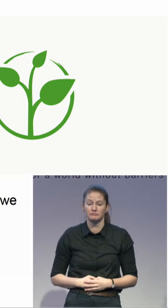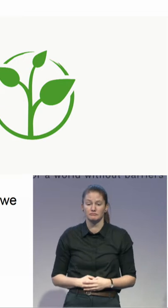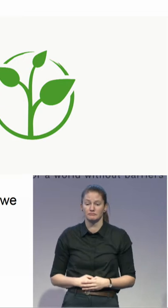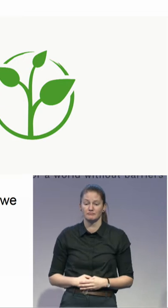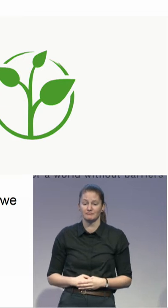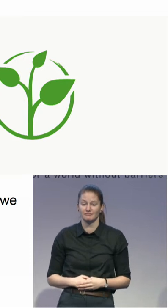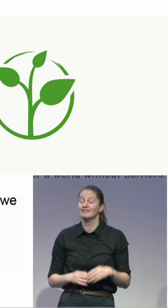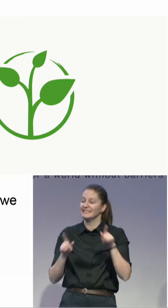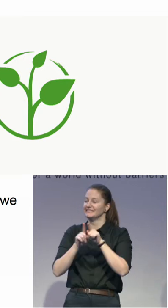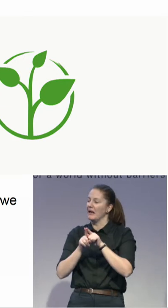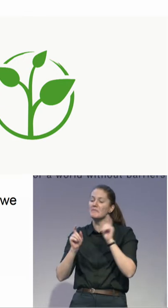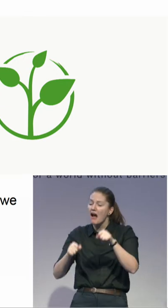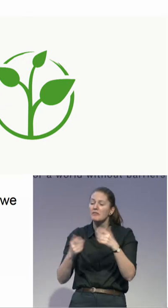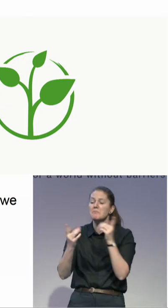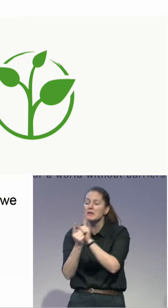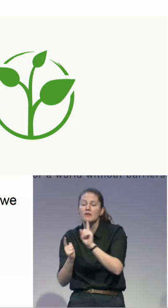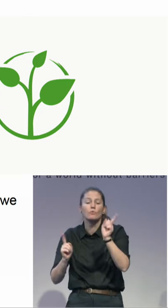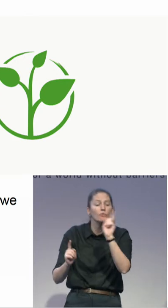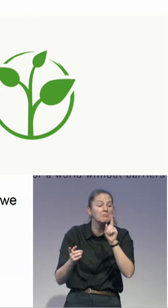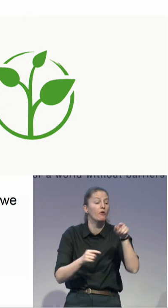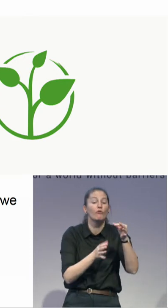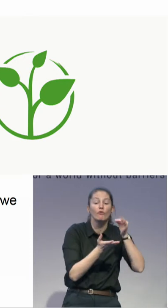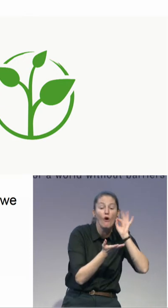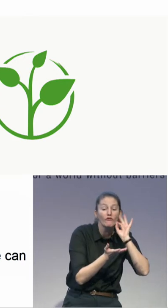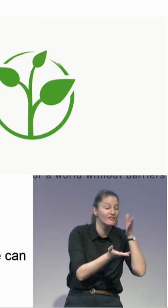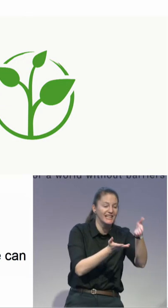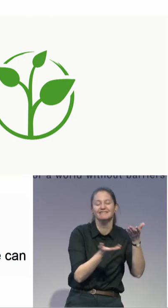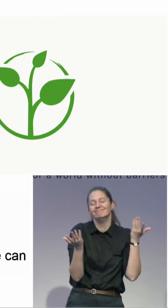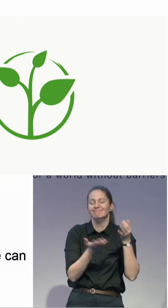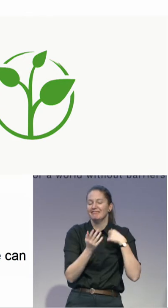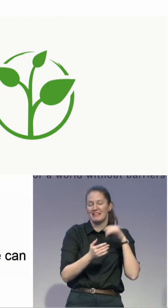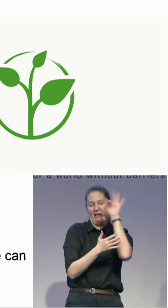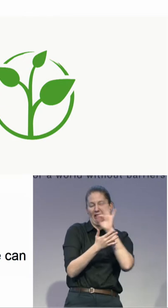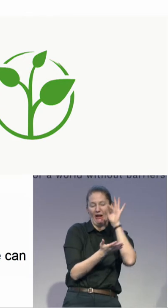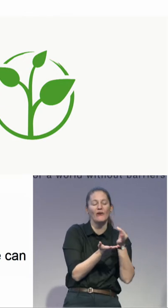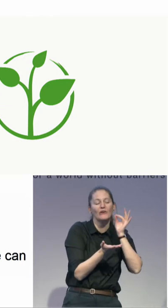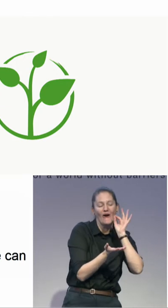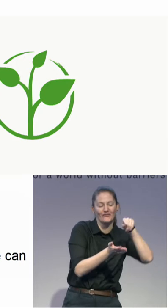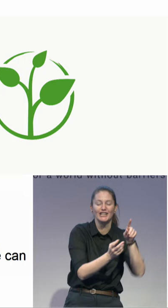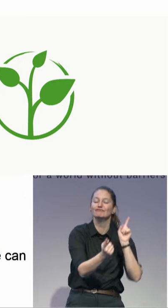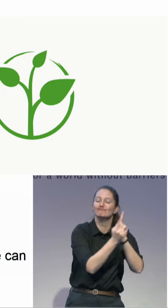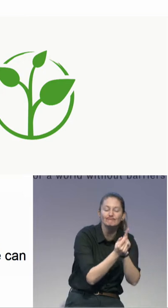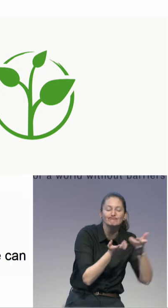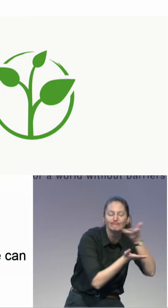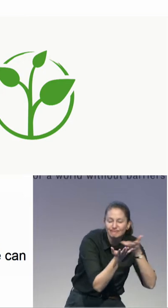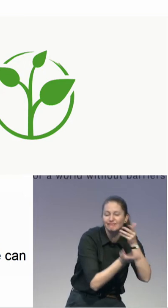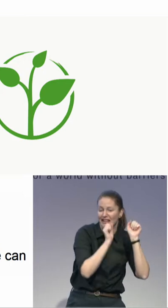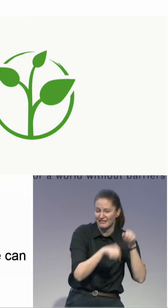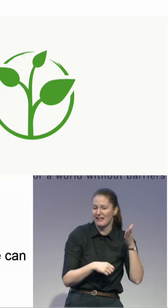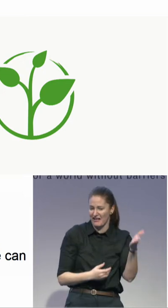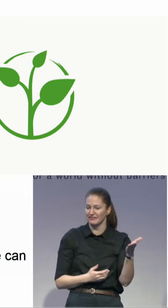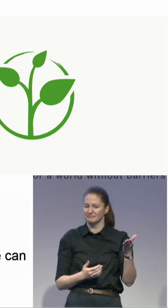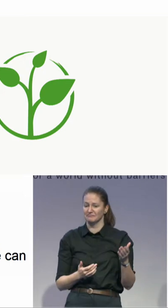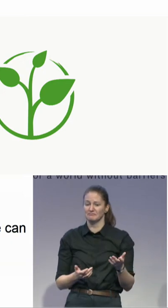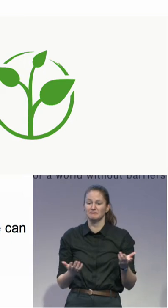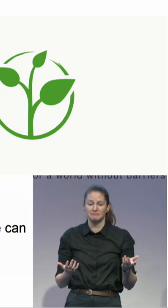would meet for coffee. And all you have to do is say yes. You meet the person and then you say yes, I want to work with